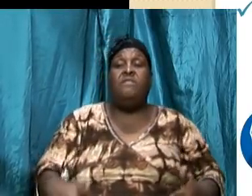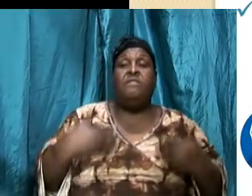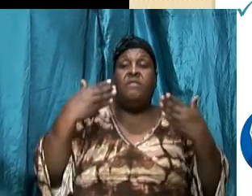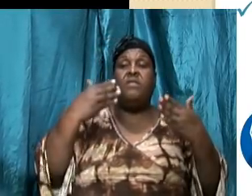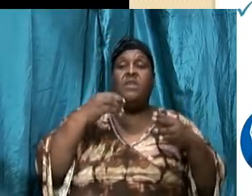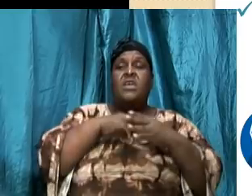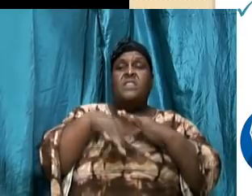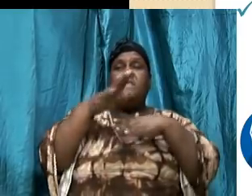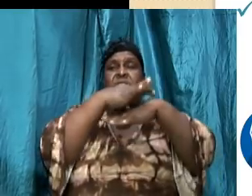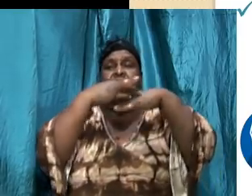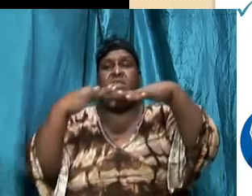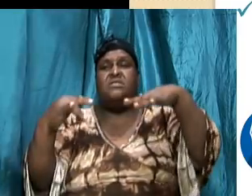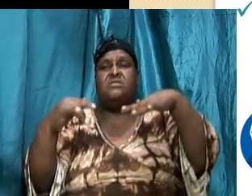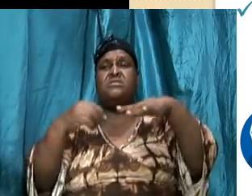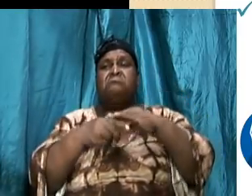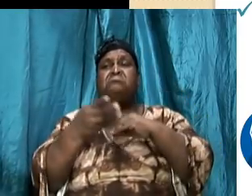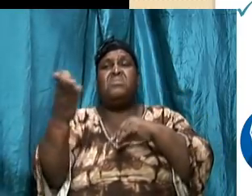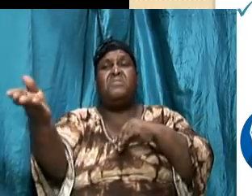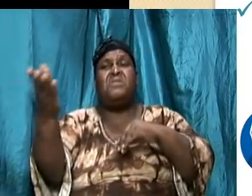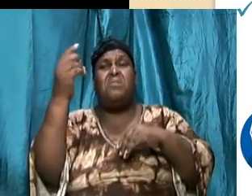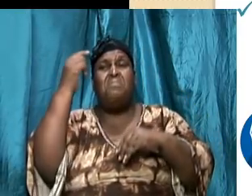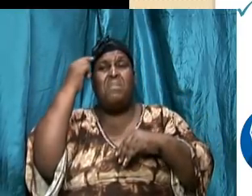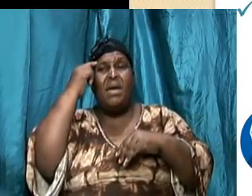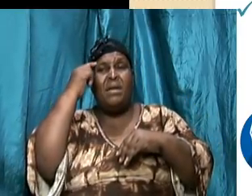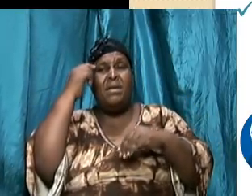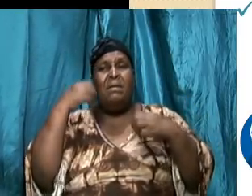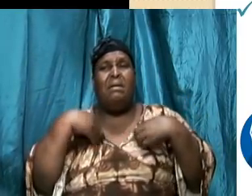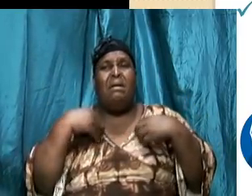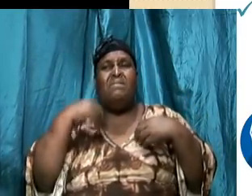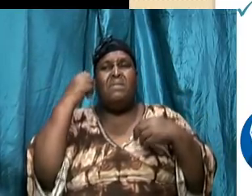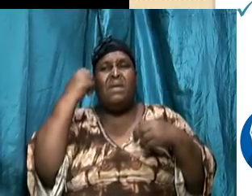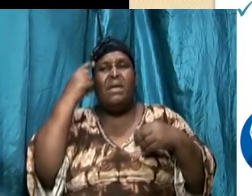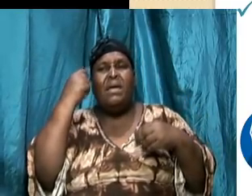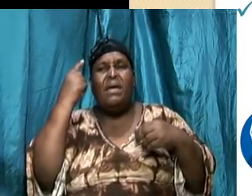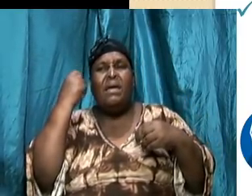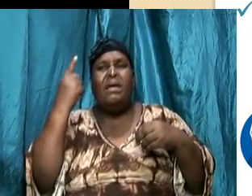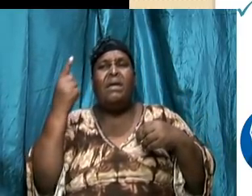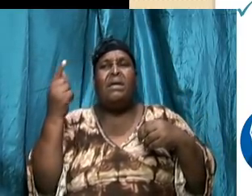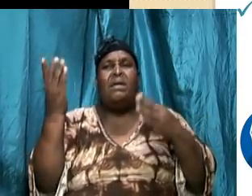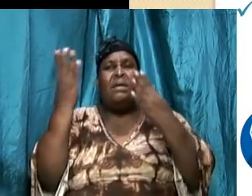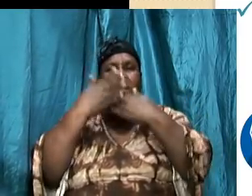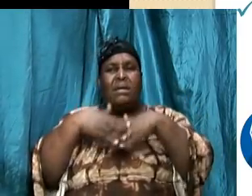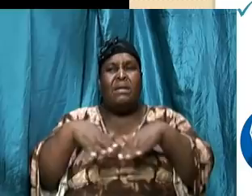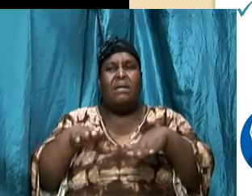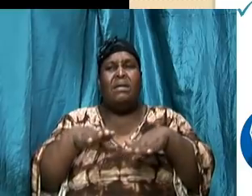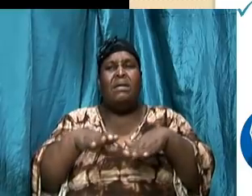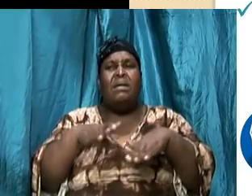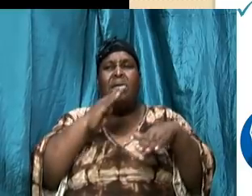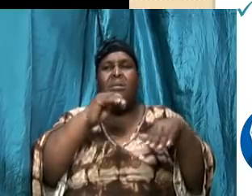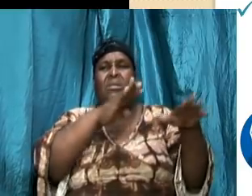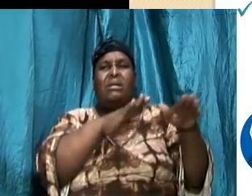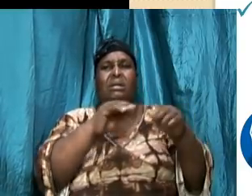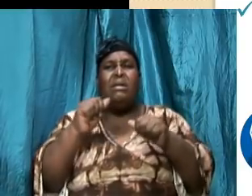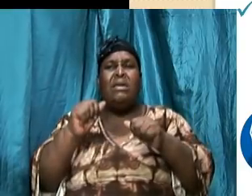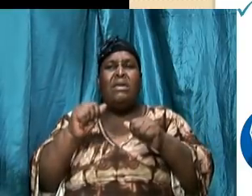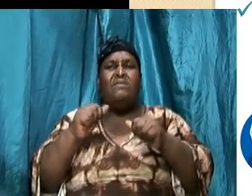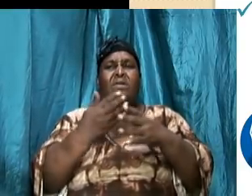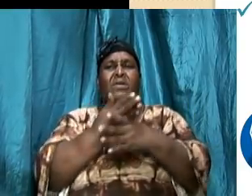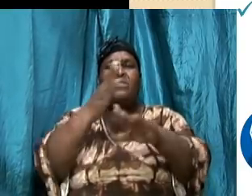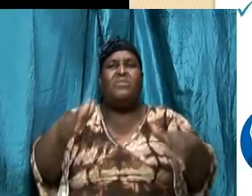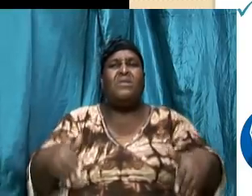vanity of their mind having the understanding dark and being alienated from the life of God through ignorance